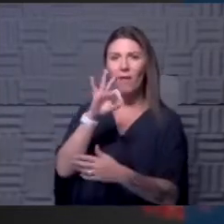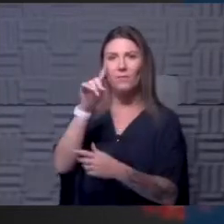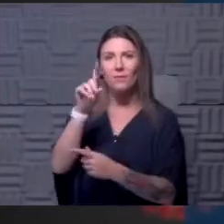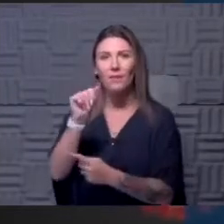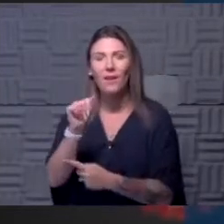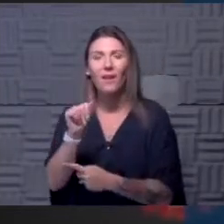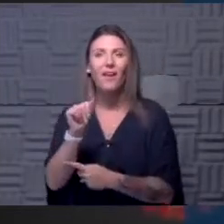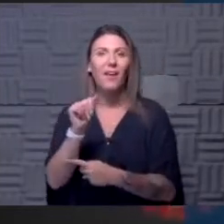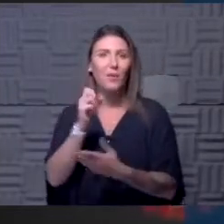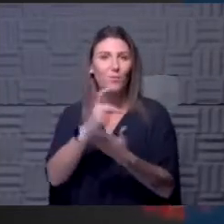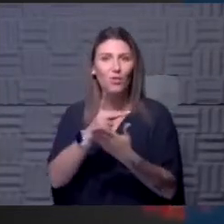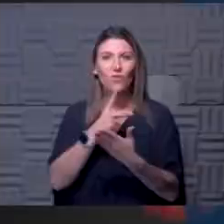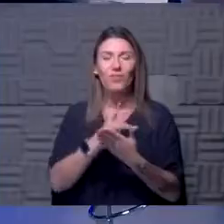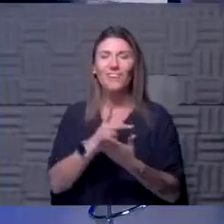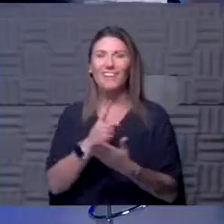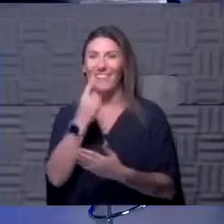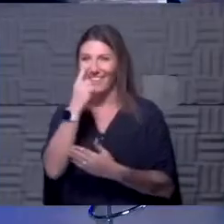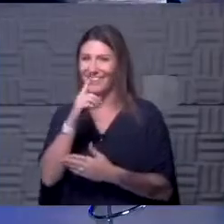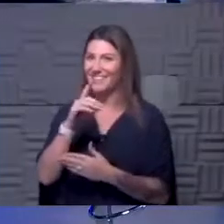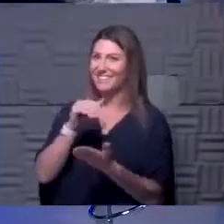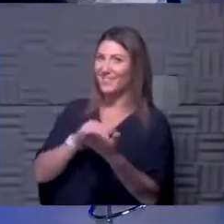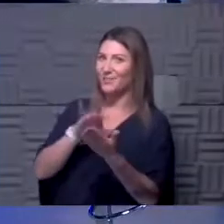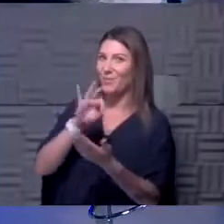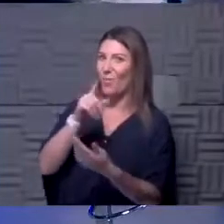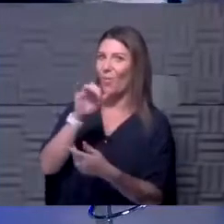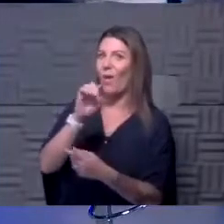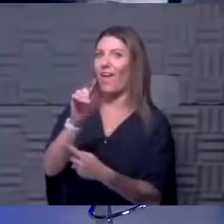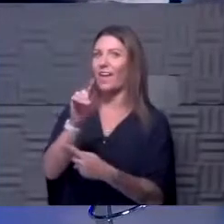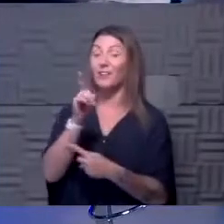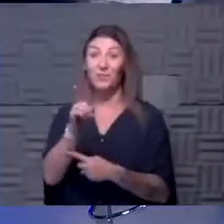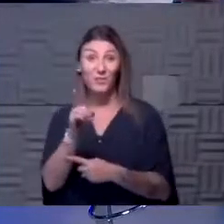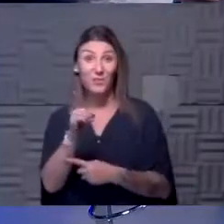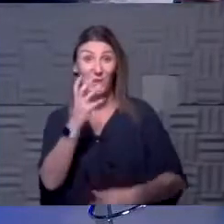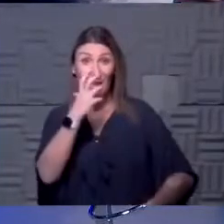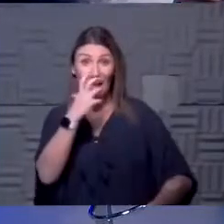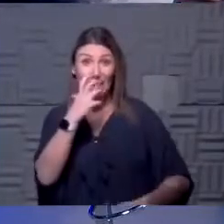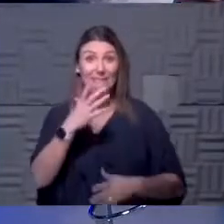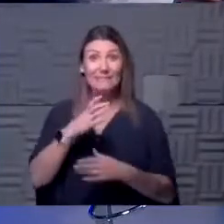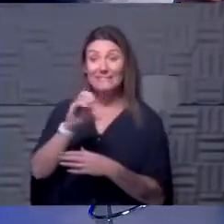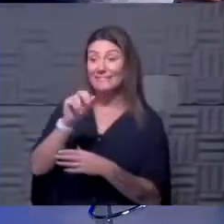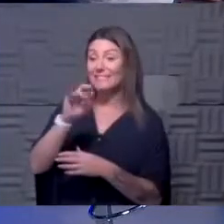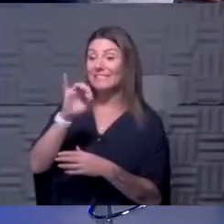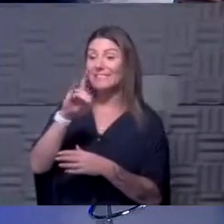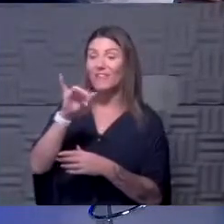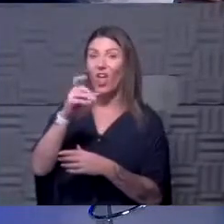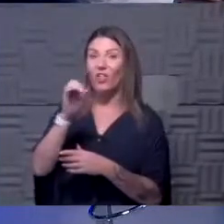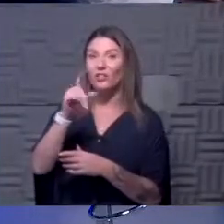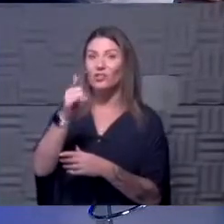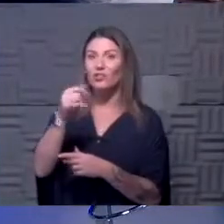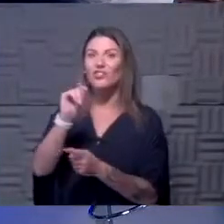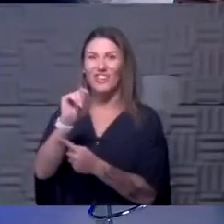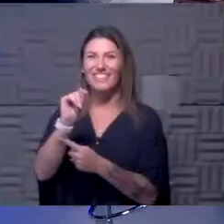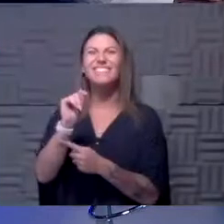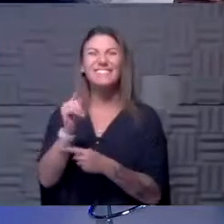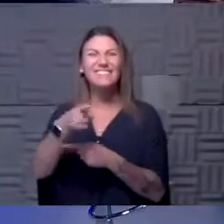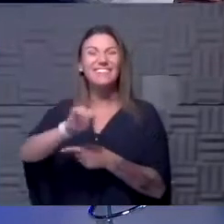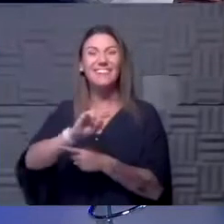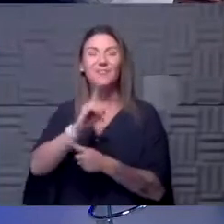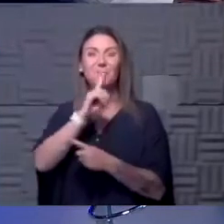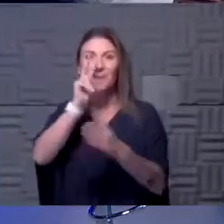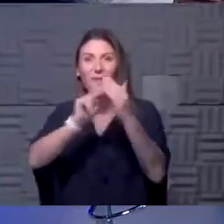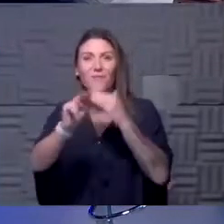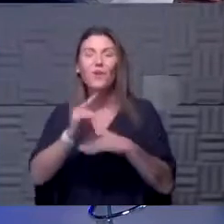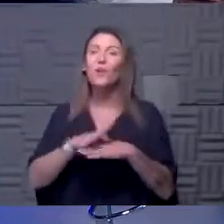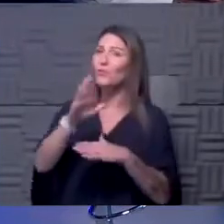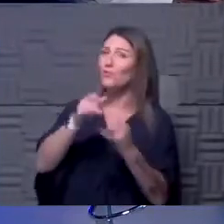this is some of your folks who did this, some fellow anesthesiologists. Is that correct? That is true. All right. Okay. So we'll be looking forward to hearing more about